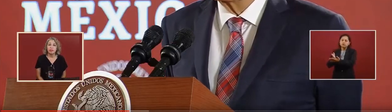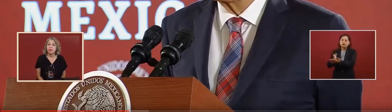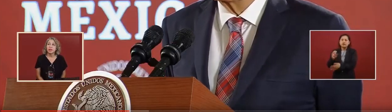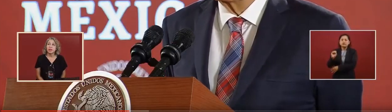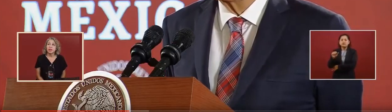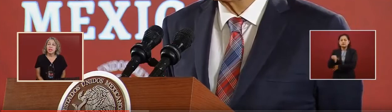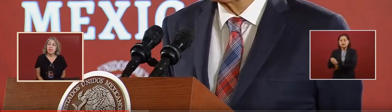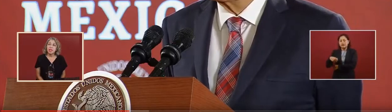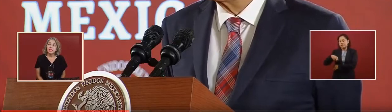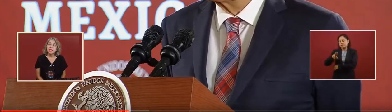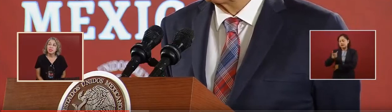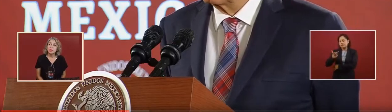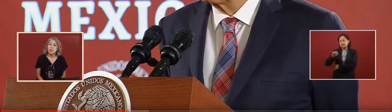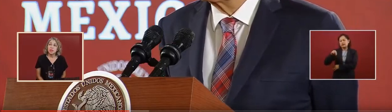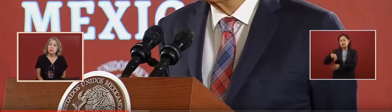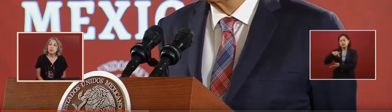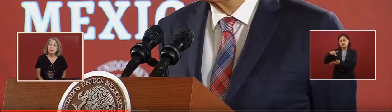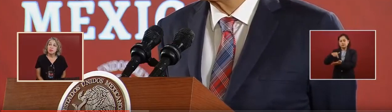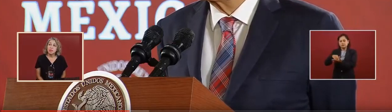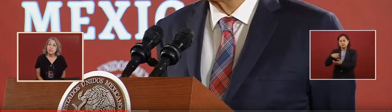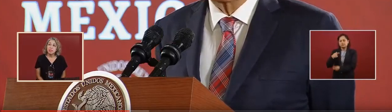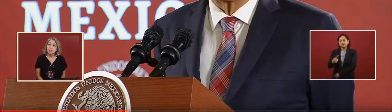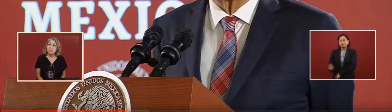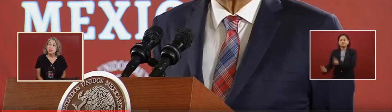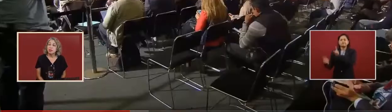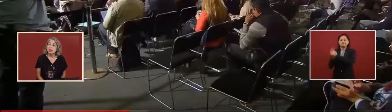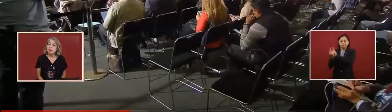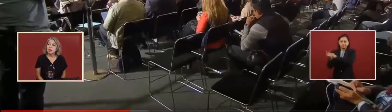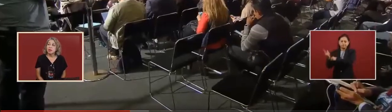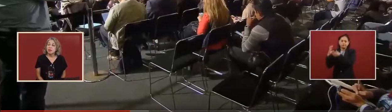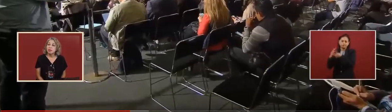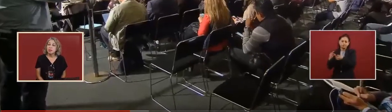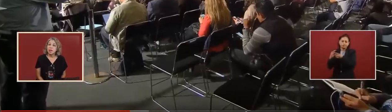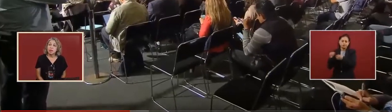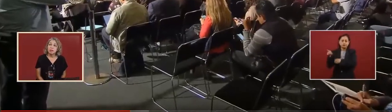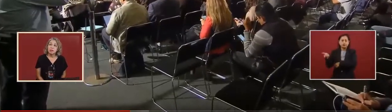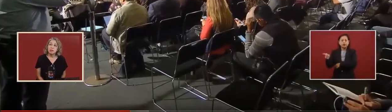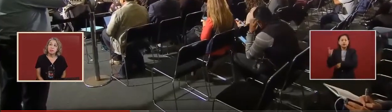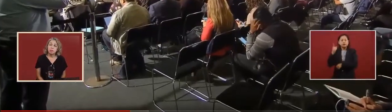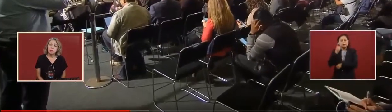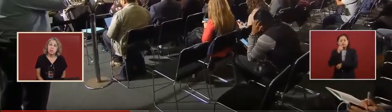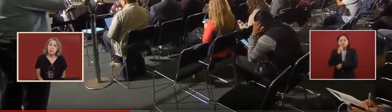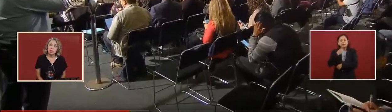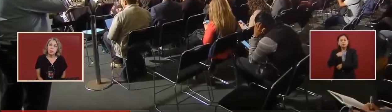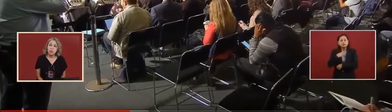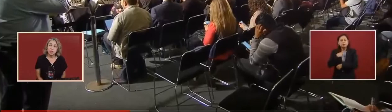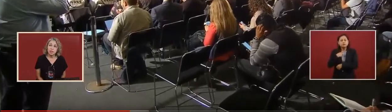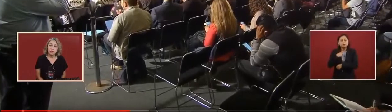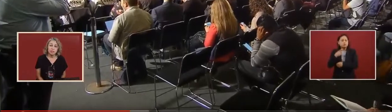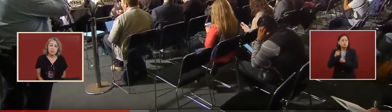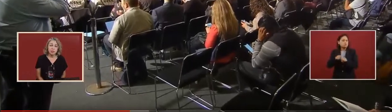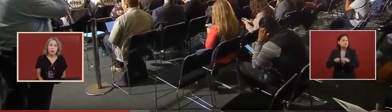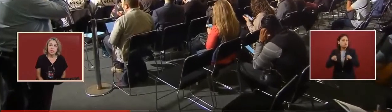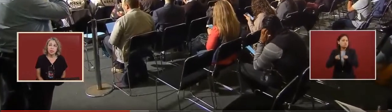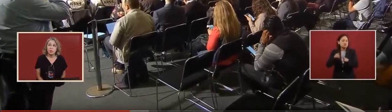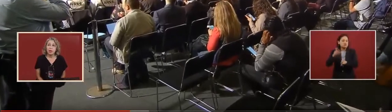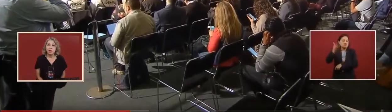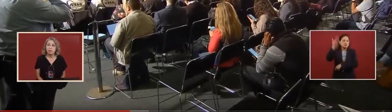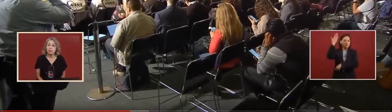Licenciado, the way the President Juarez separated the power, civil power,